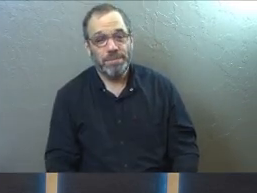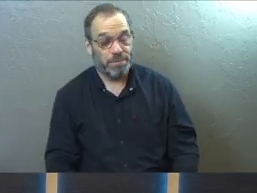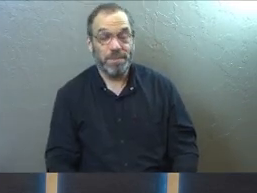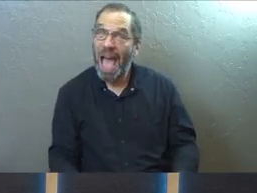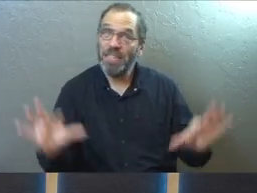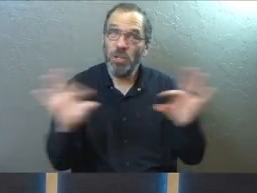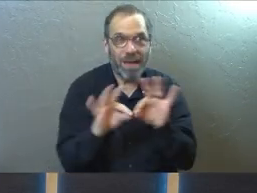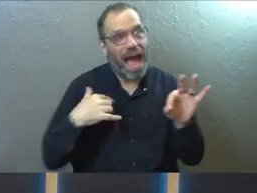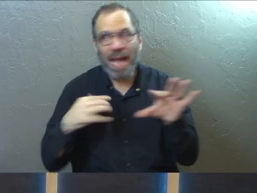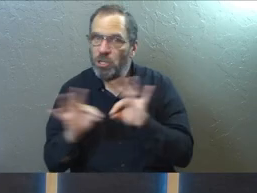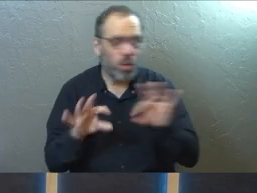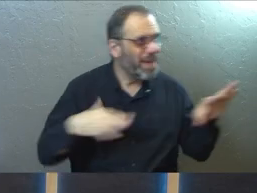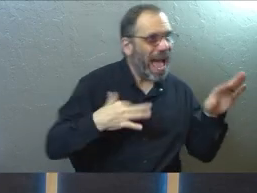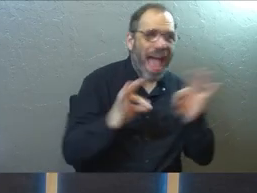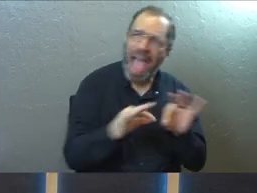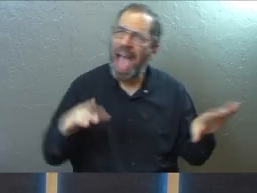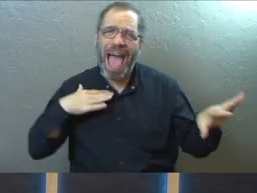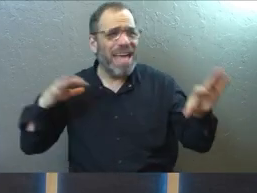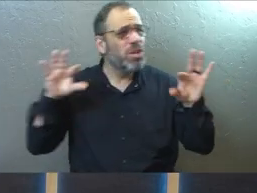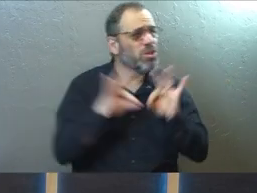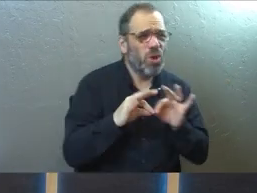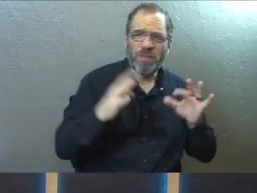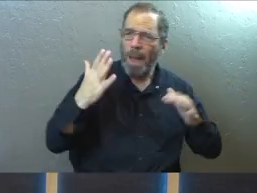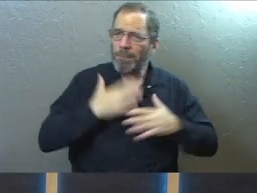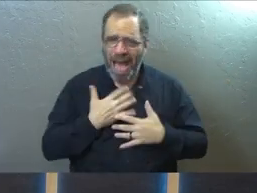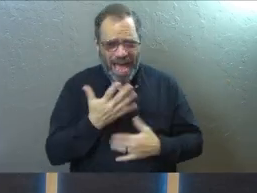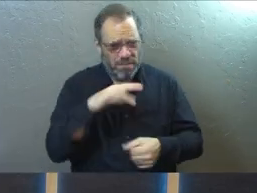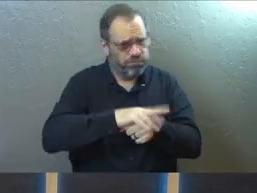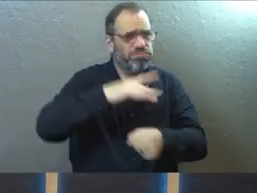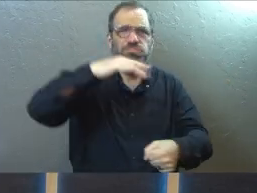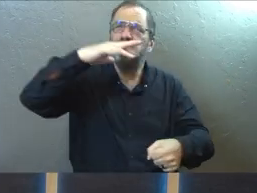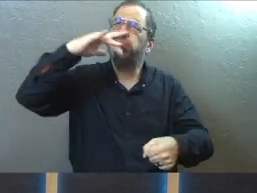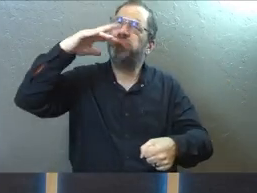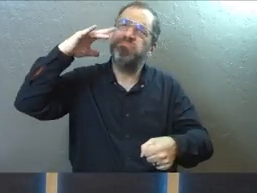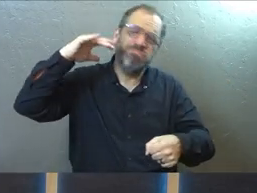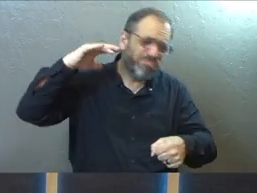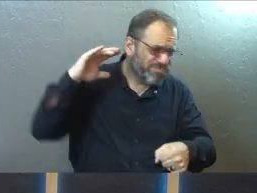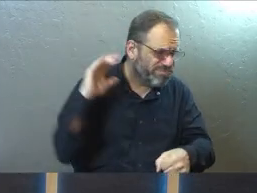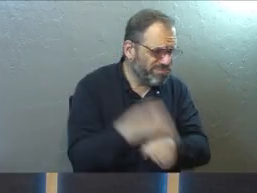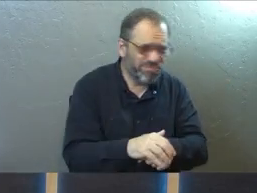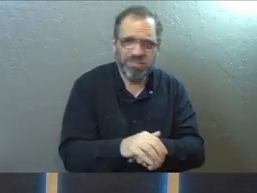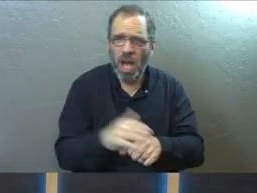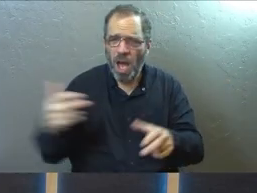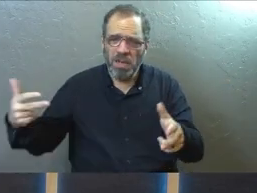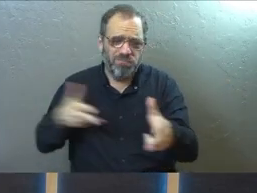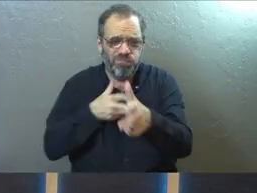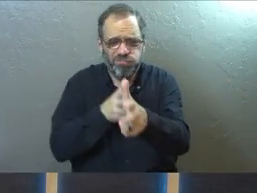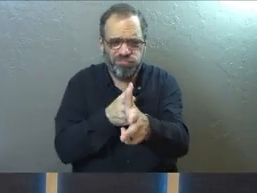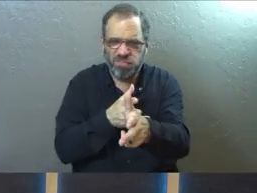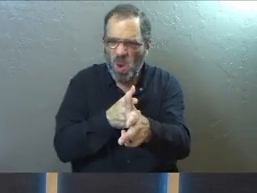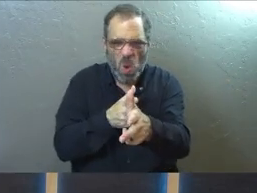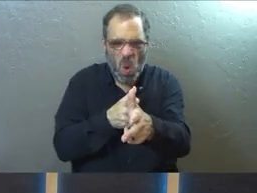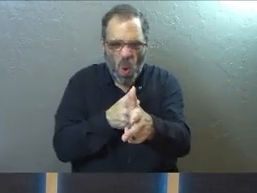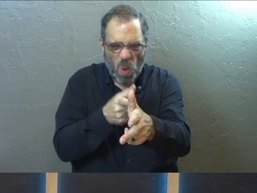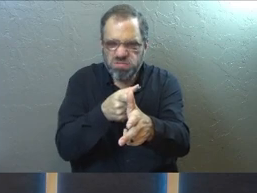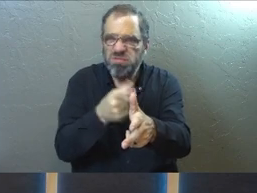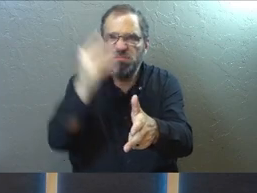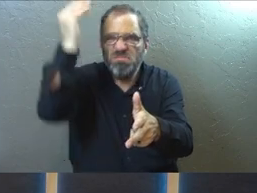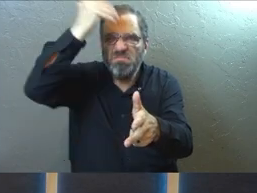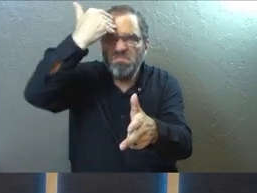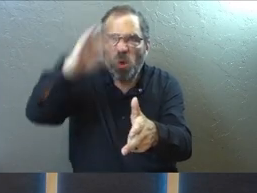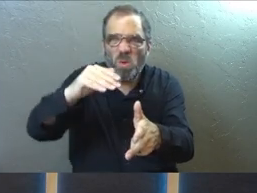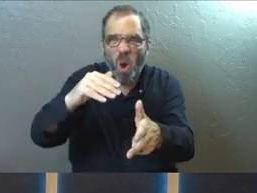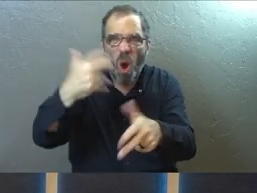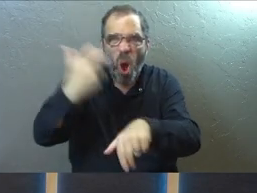Like I deserve, I deserve, I deserve to let my anger out toward the people in front of me because they just don't realize